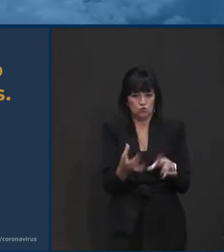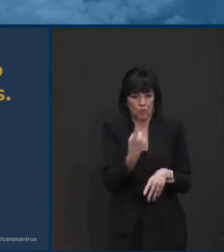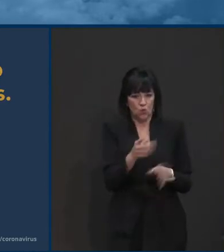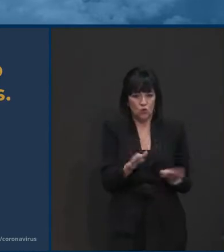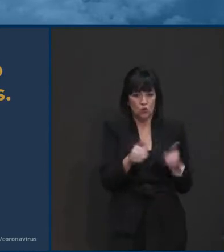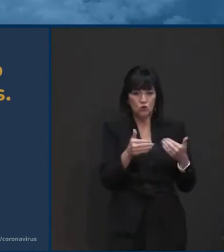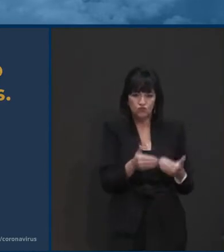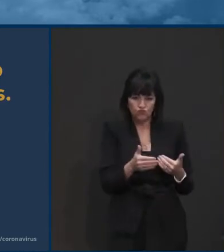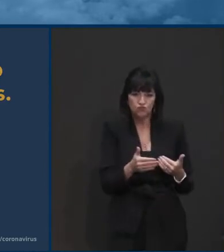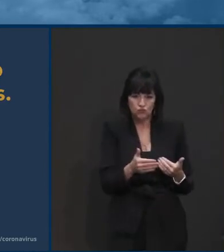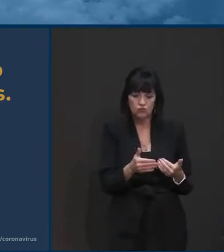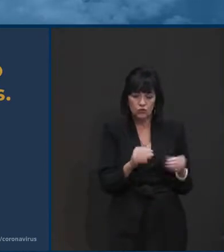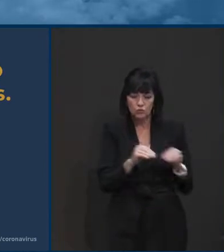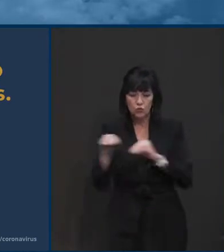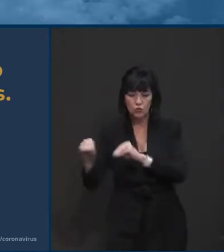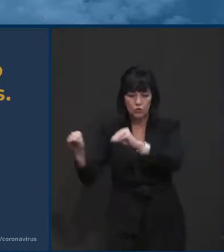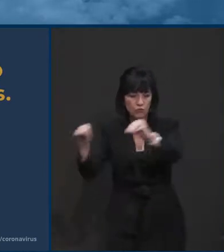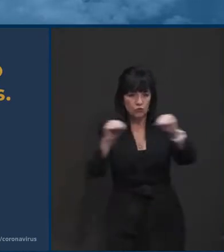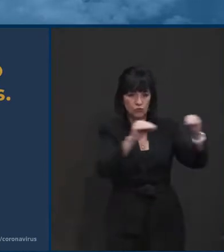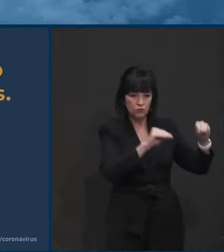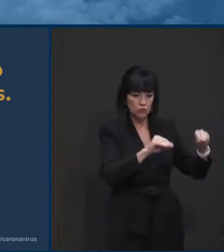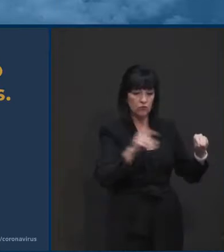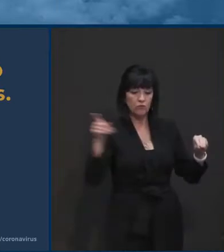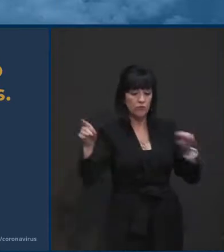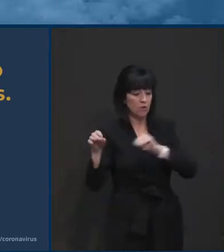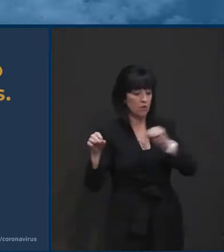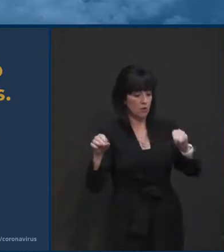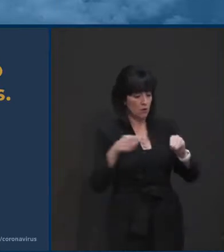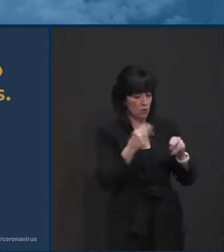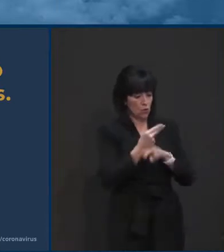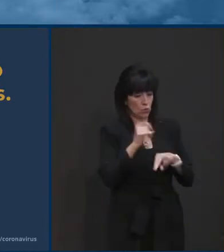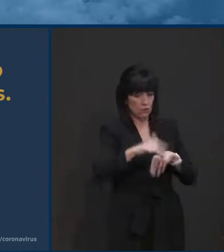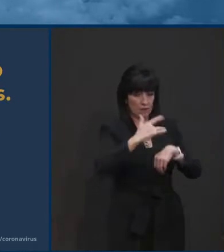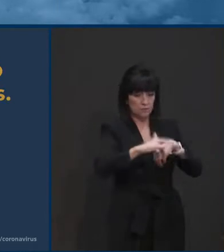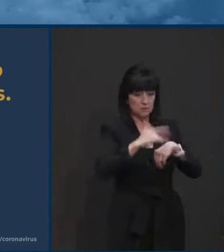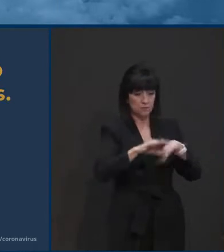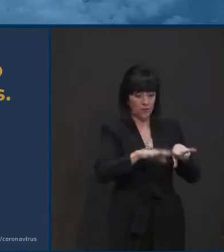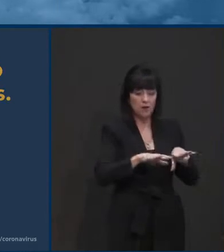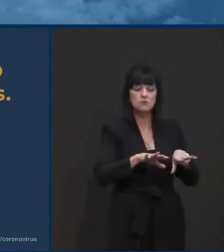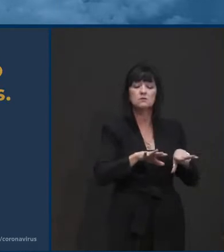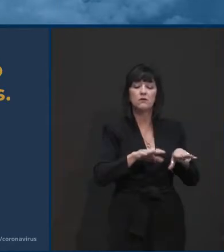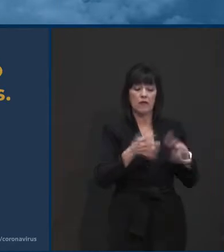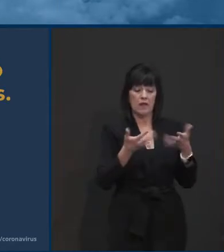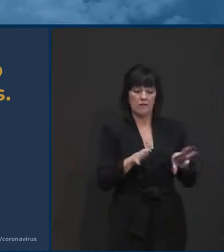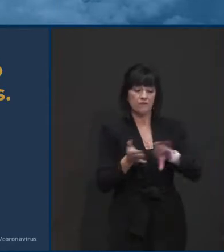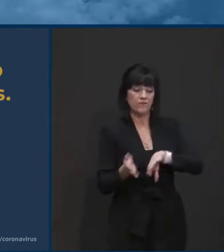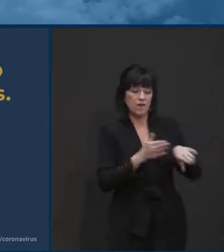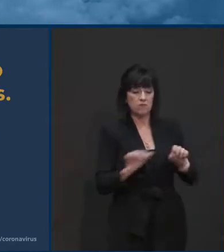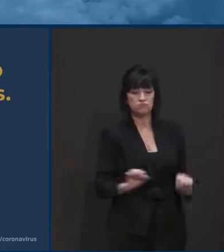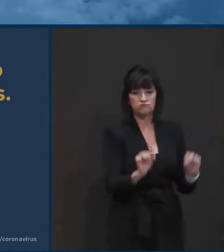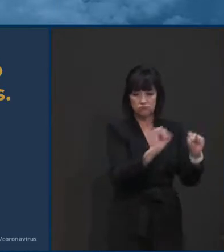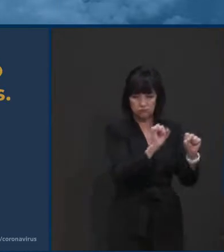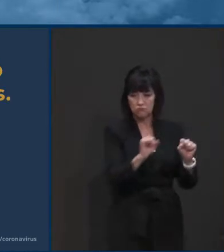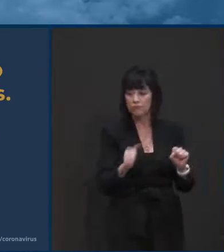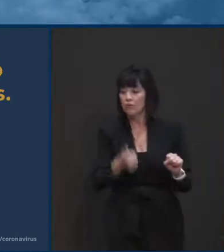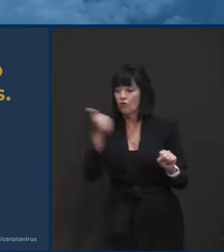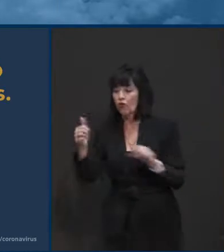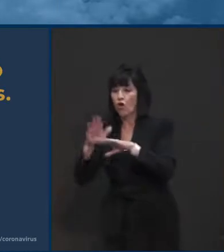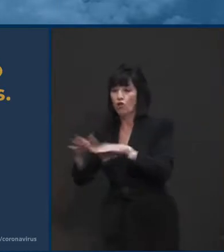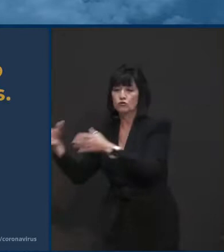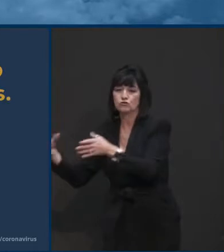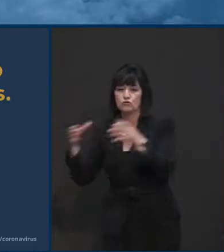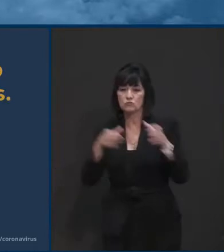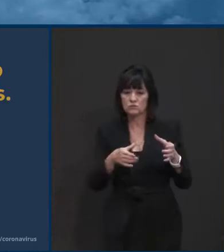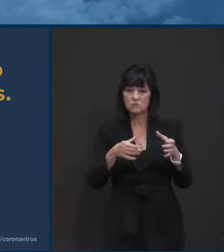all of our goals is to enable us to, to be educating our children as much in person as possible.